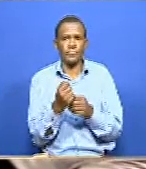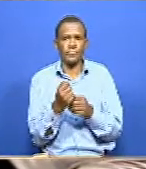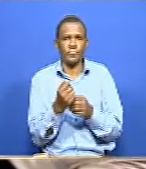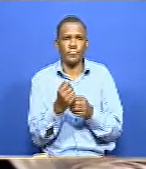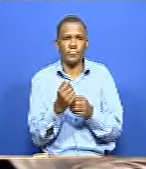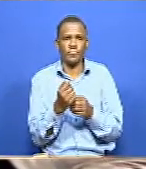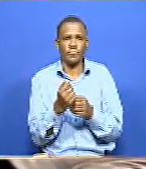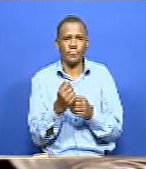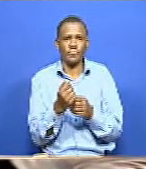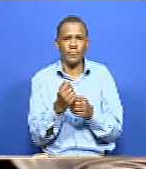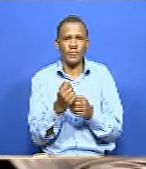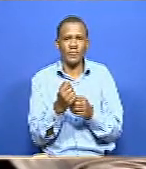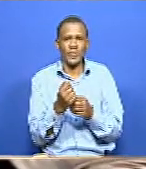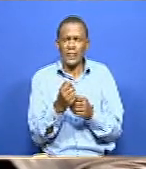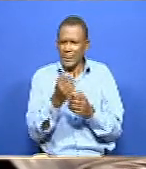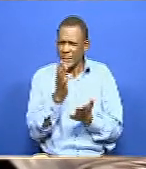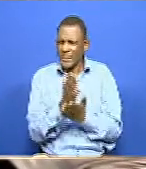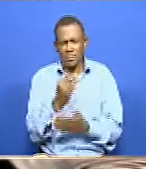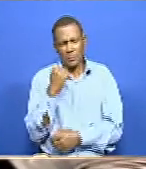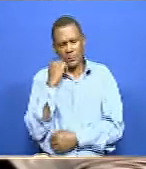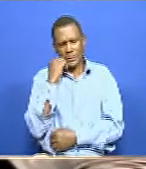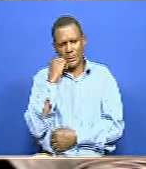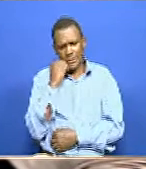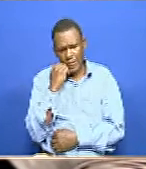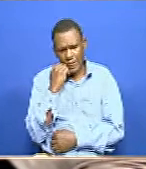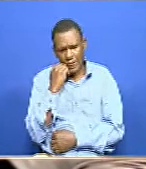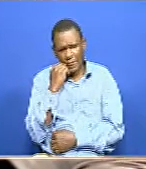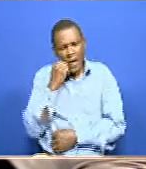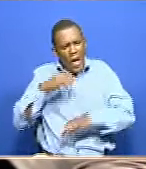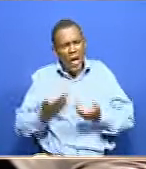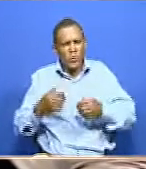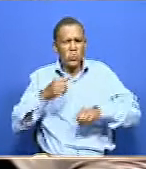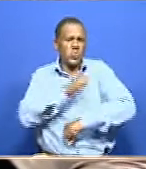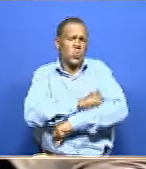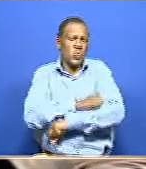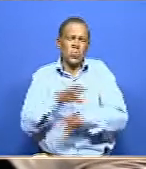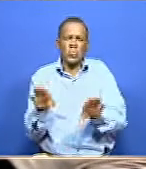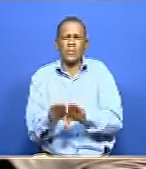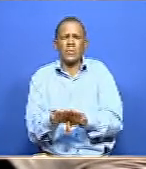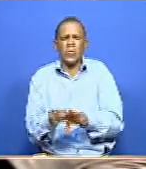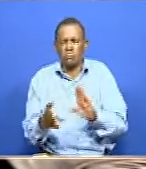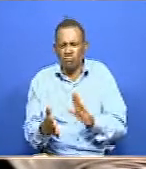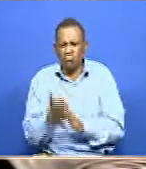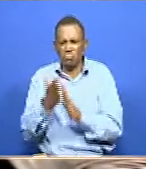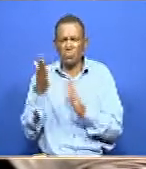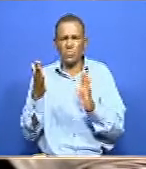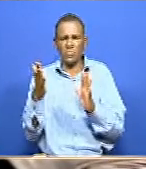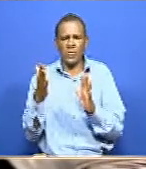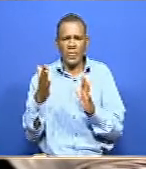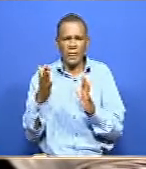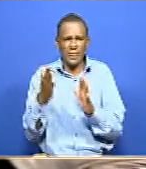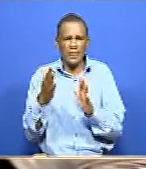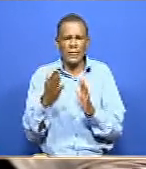That saddens me. One, how the schools were closed. It was abrupt. Yes. Well, our children really